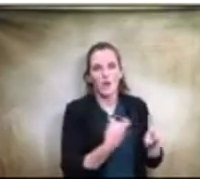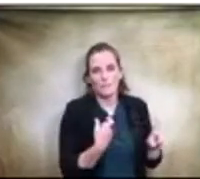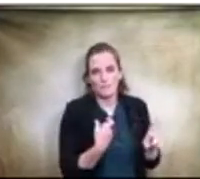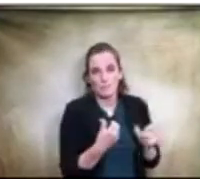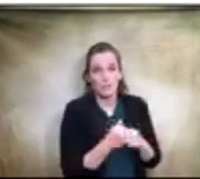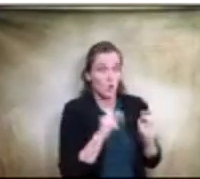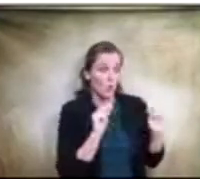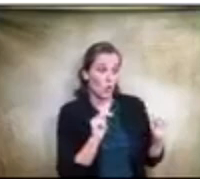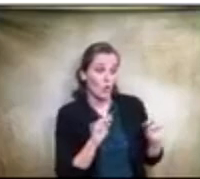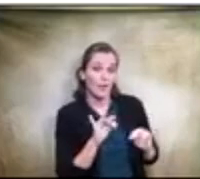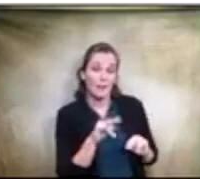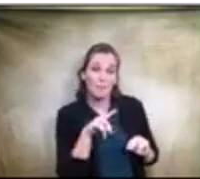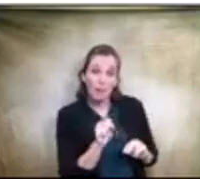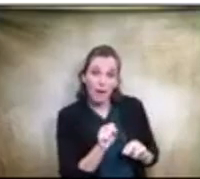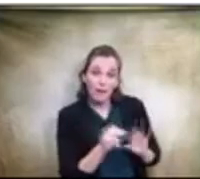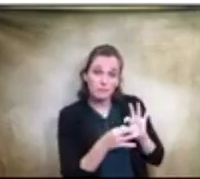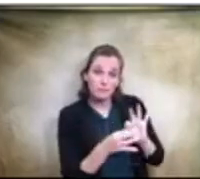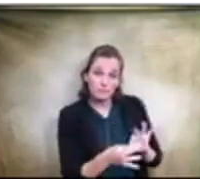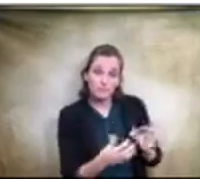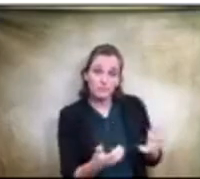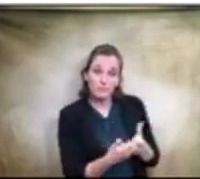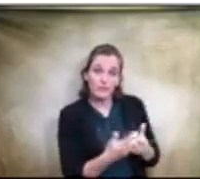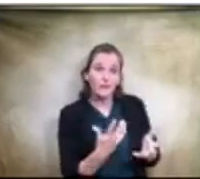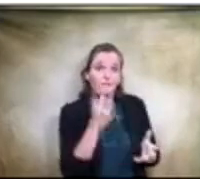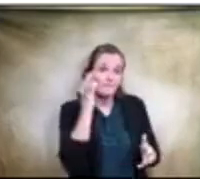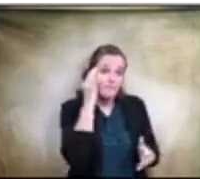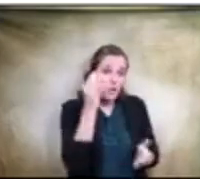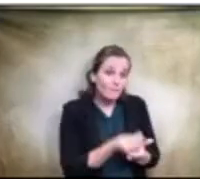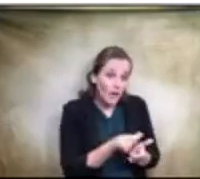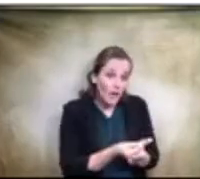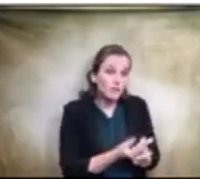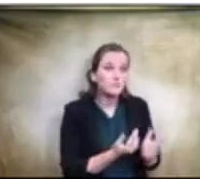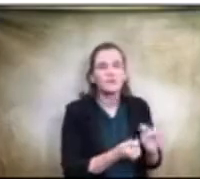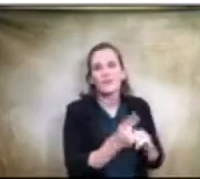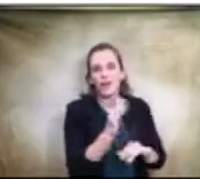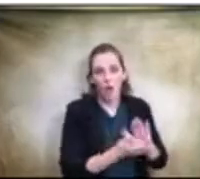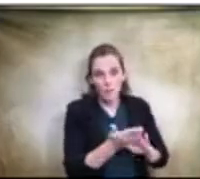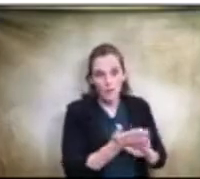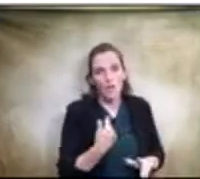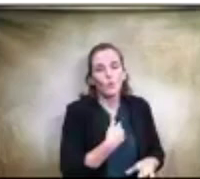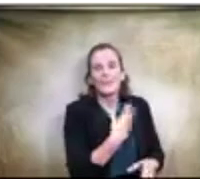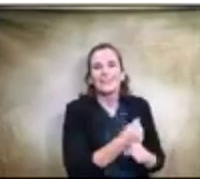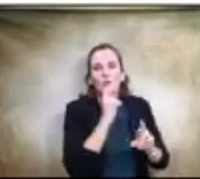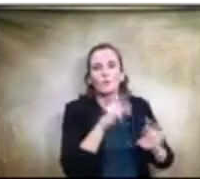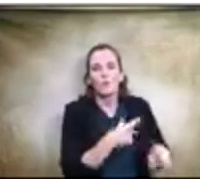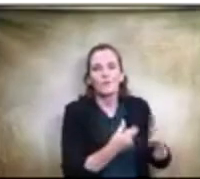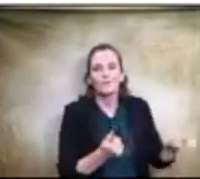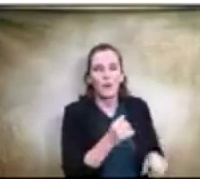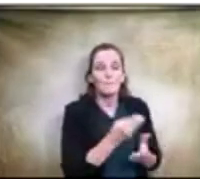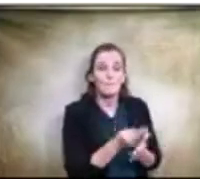at uh federal funds looking at operating so we we we do receive a report from buy board that that